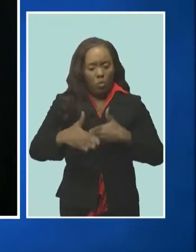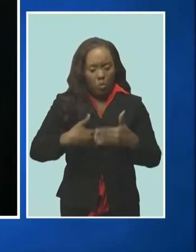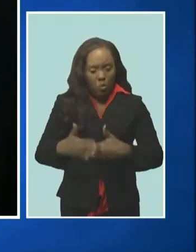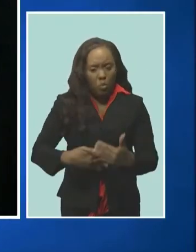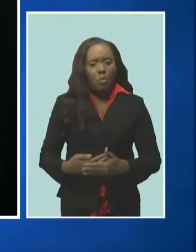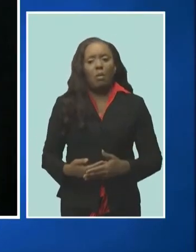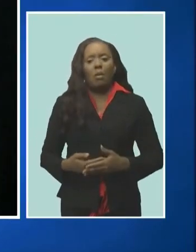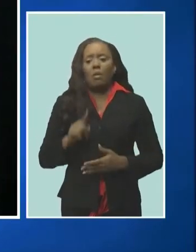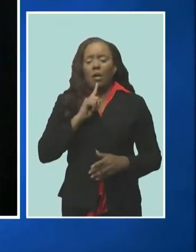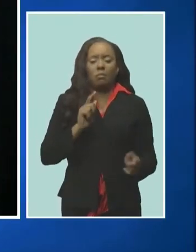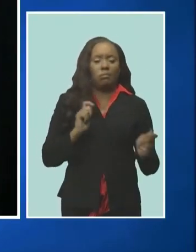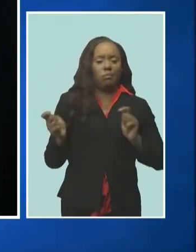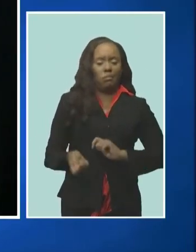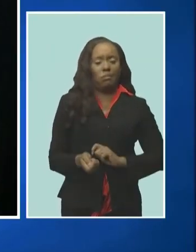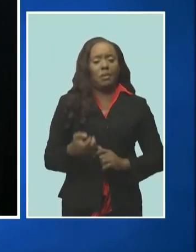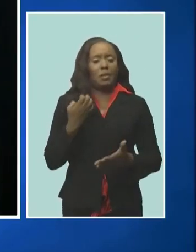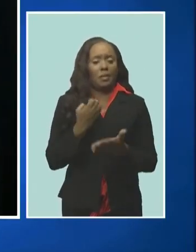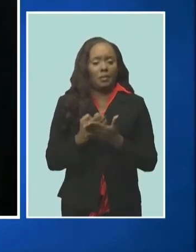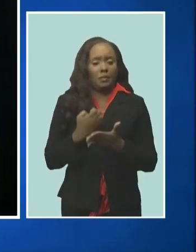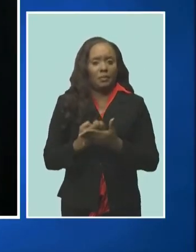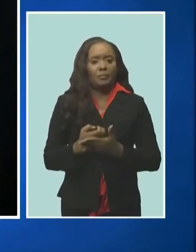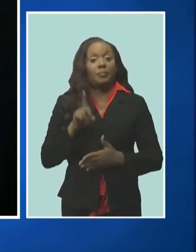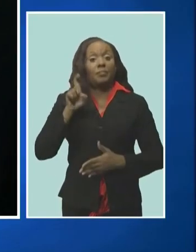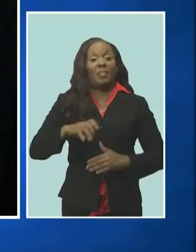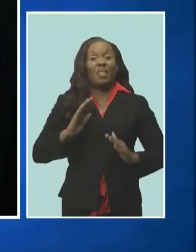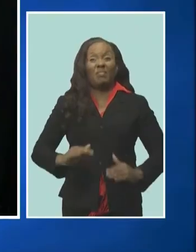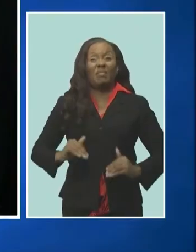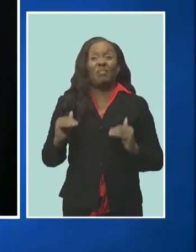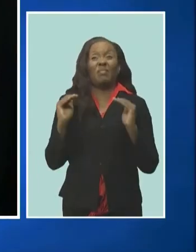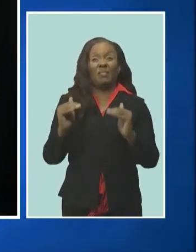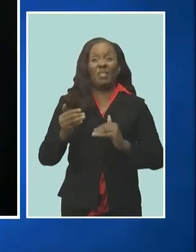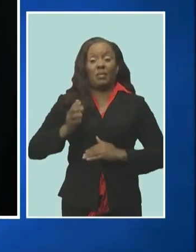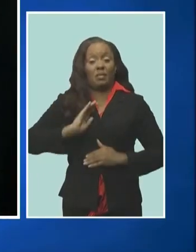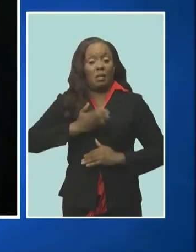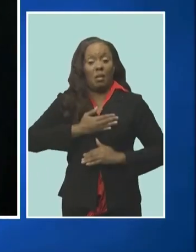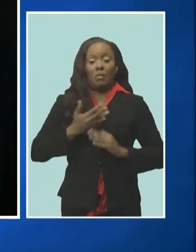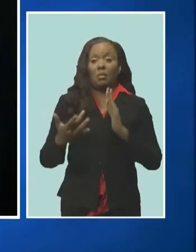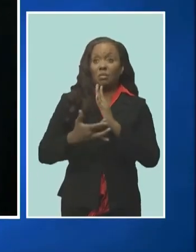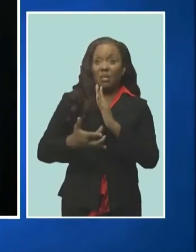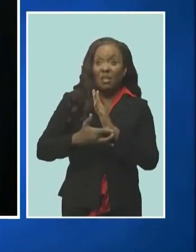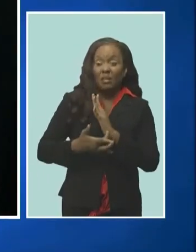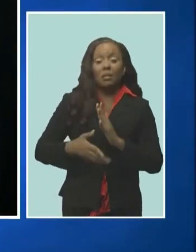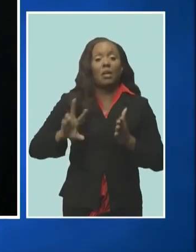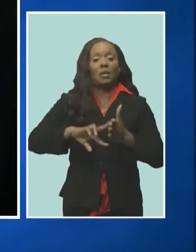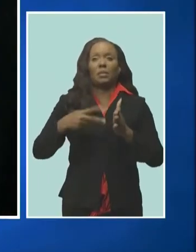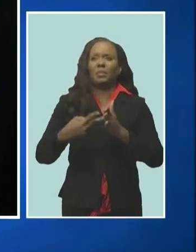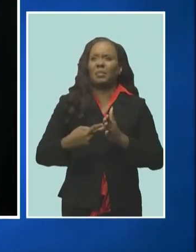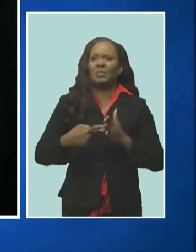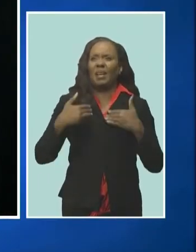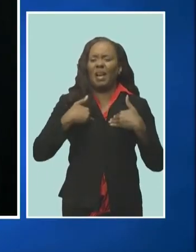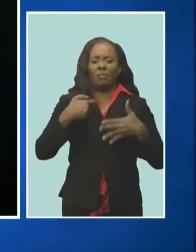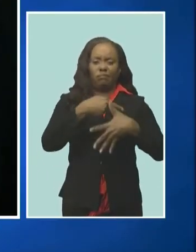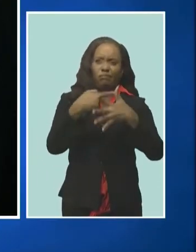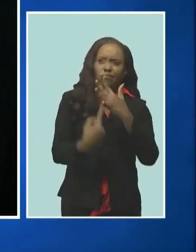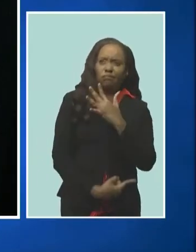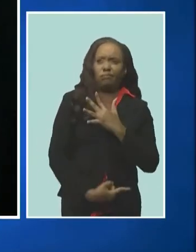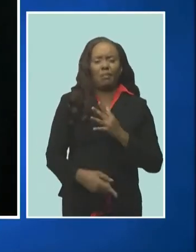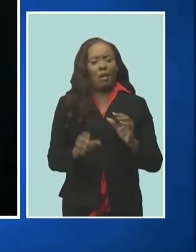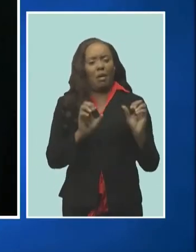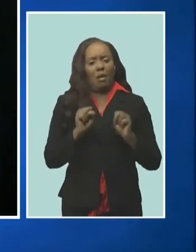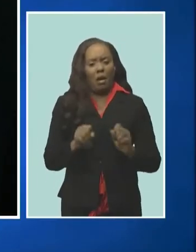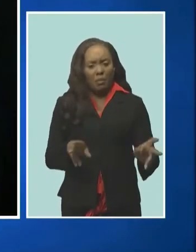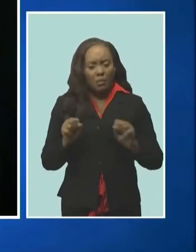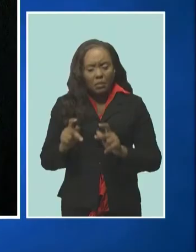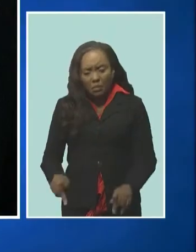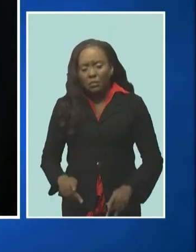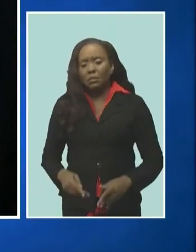our economies we need to upscale our digital technologies which will present us with a host of opportunities to help